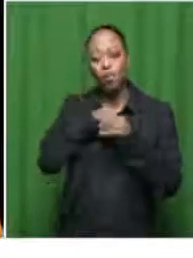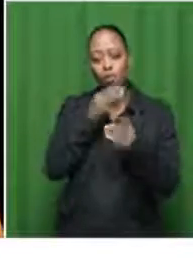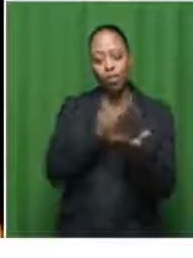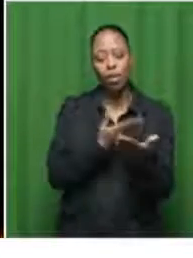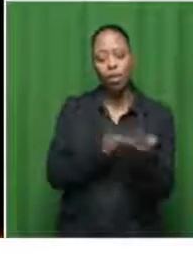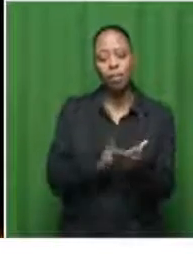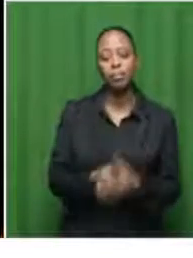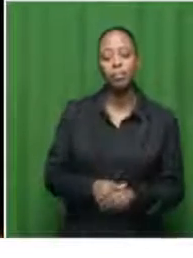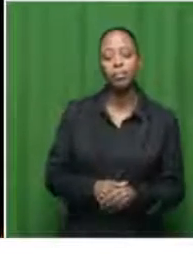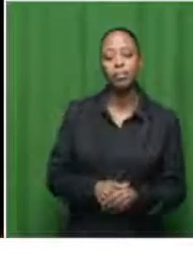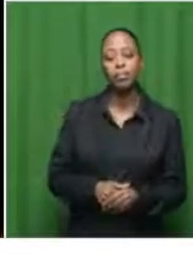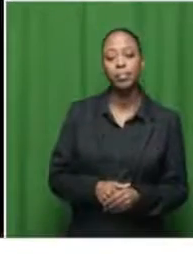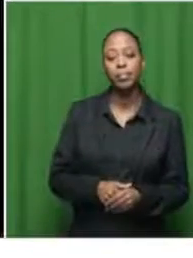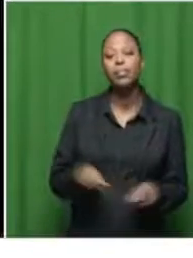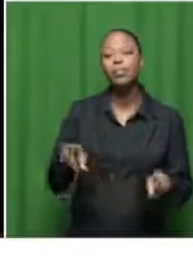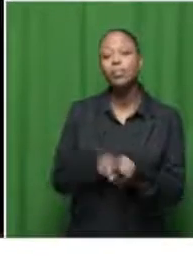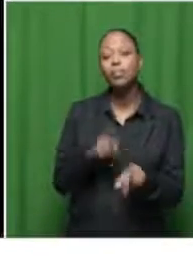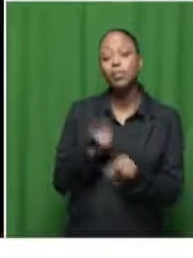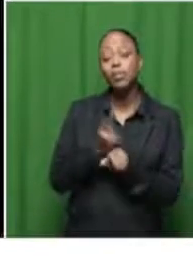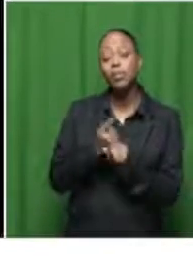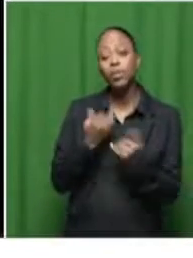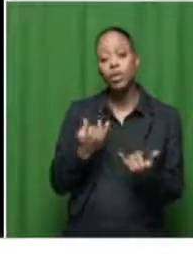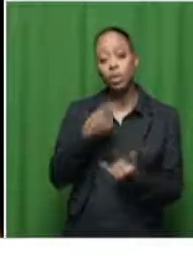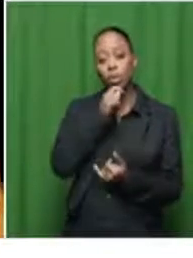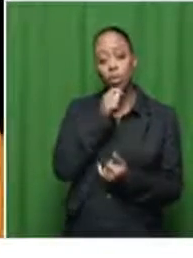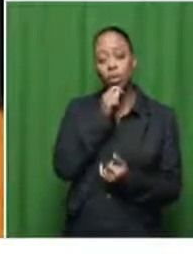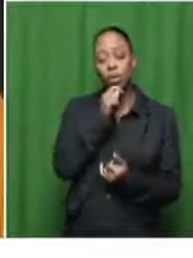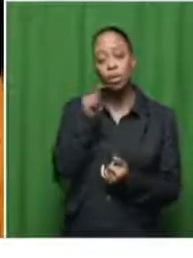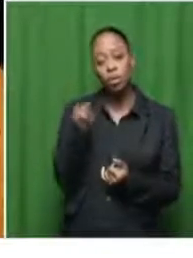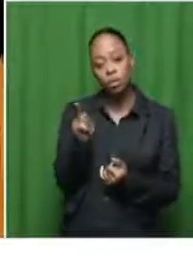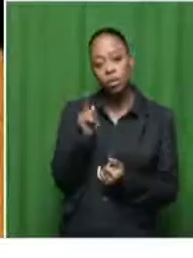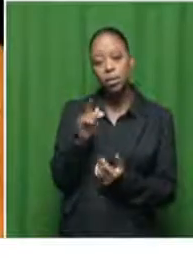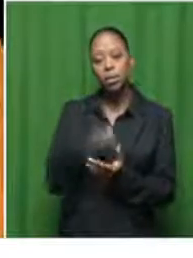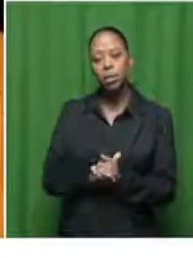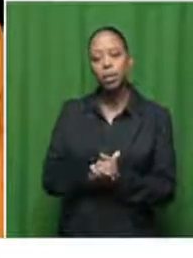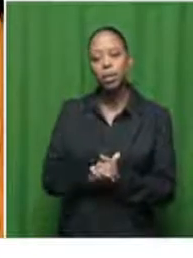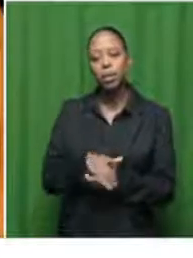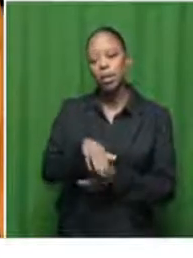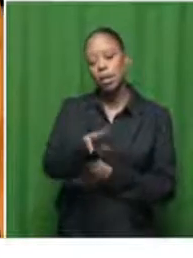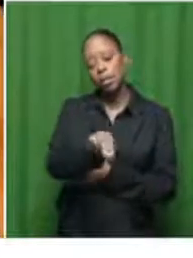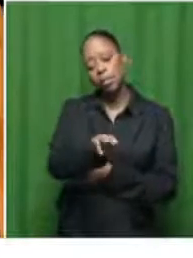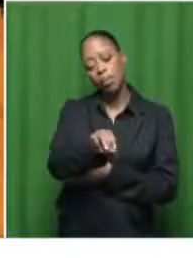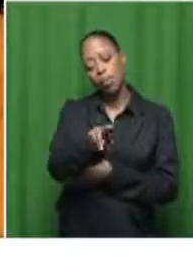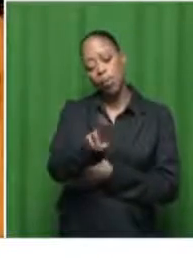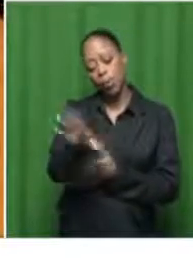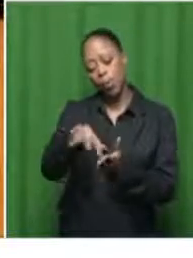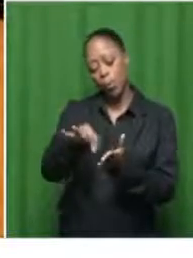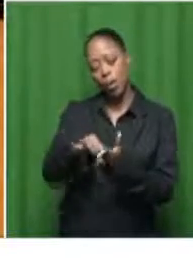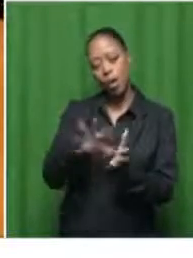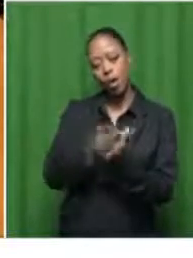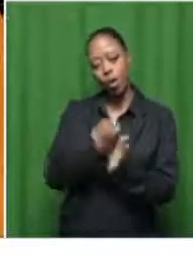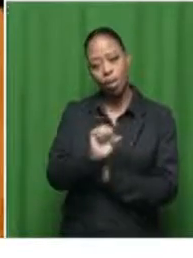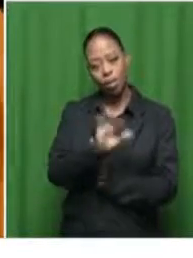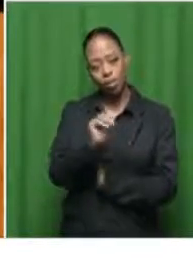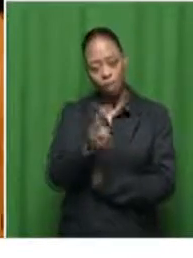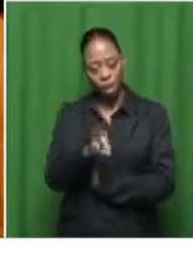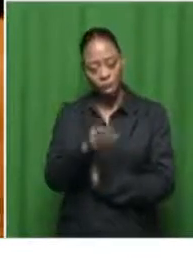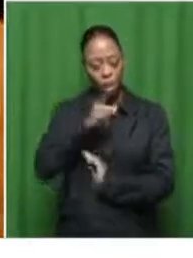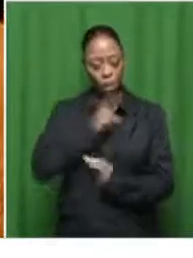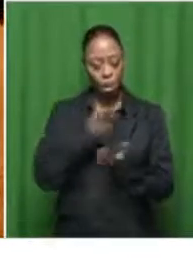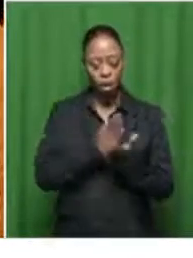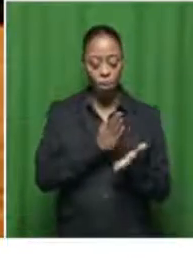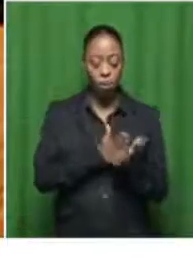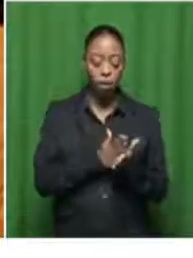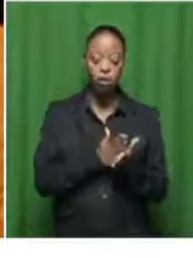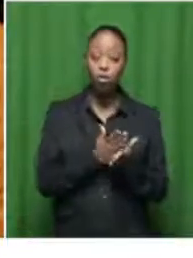and obviously during the course of the morning you're going to sign an MOU with South Africa around making sure that